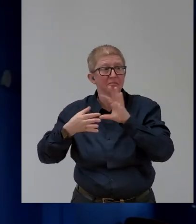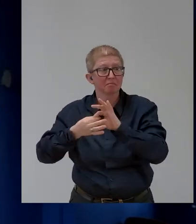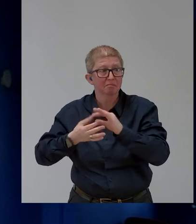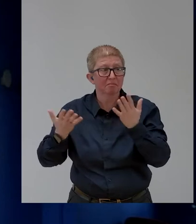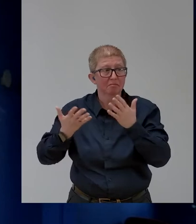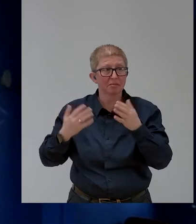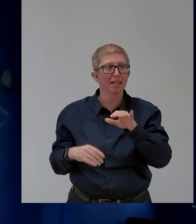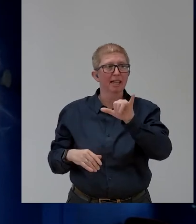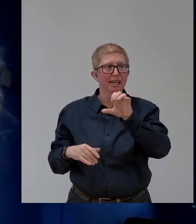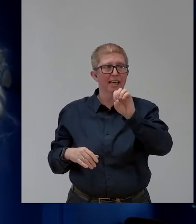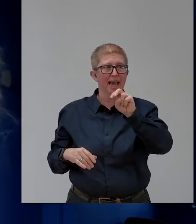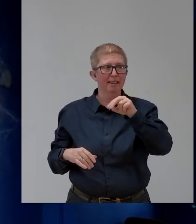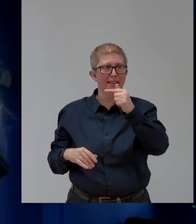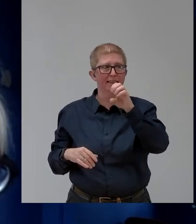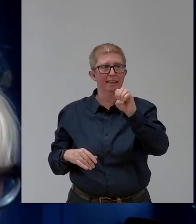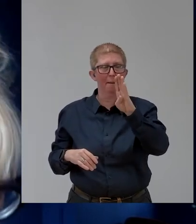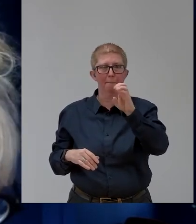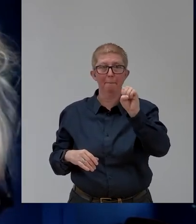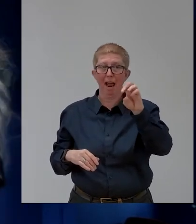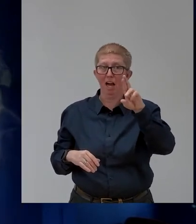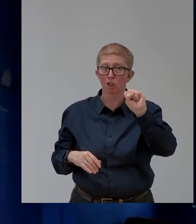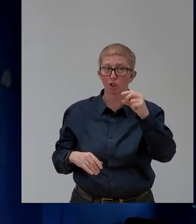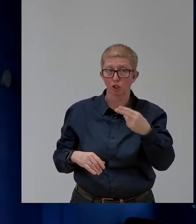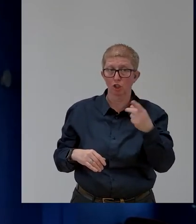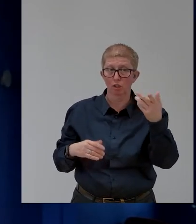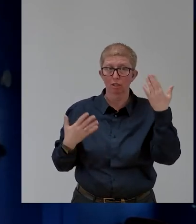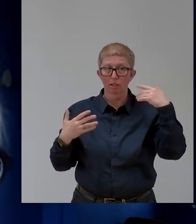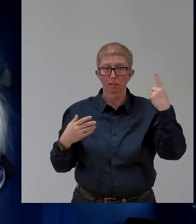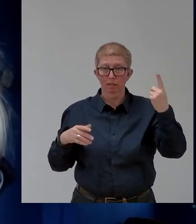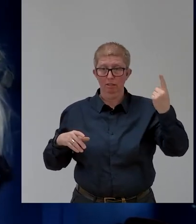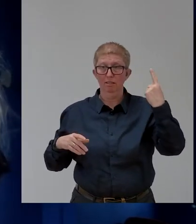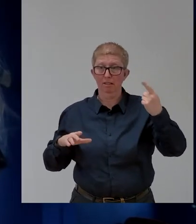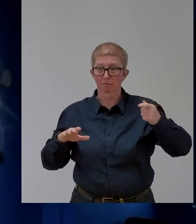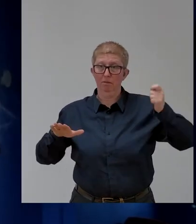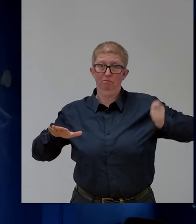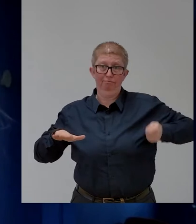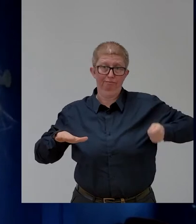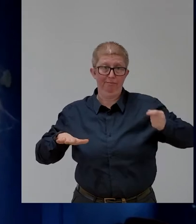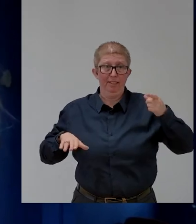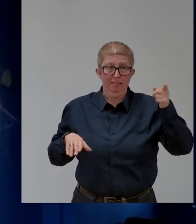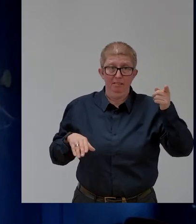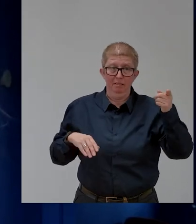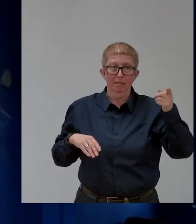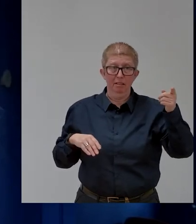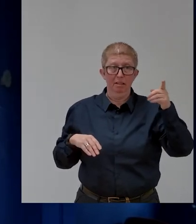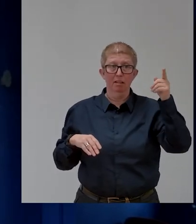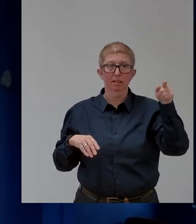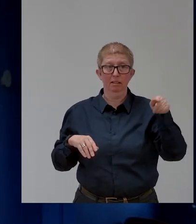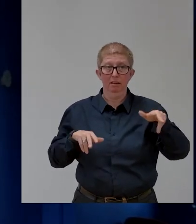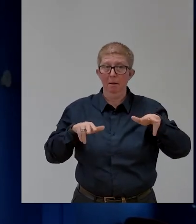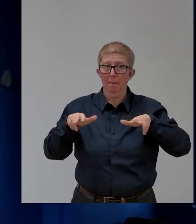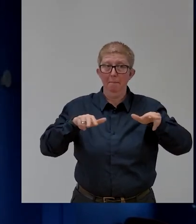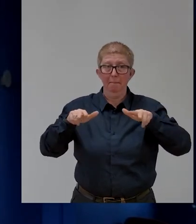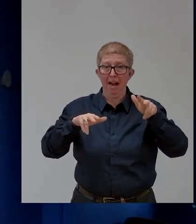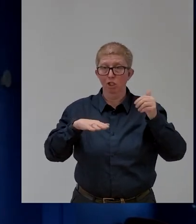who is one of the founders of Life for the World Women's Awards, who is senior manager for GLAD. And I just have to say, Yatna Besh,